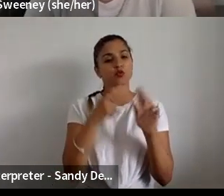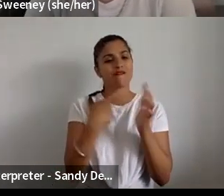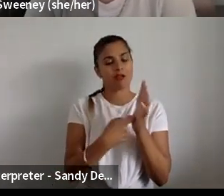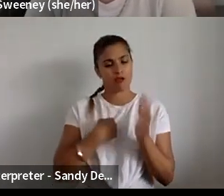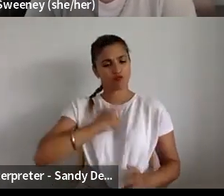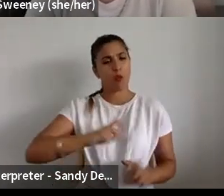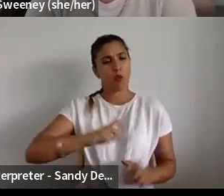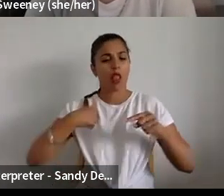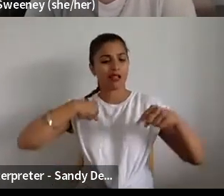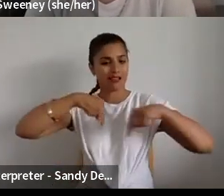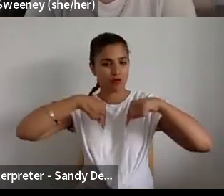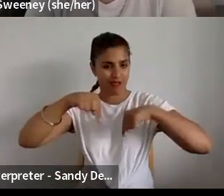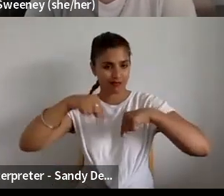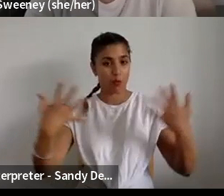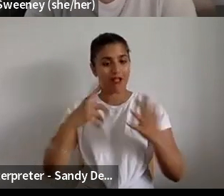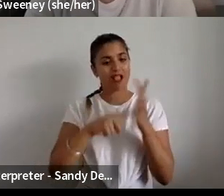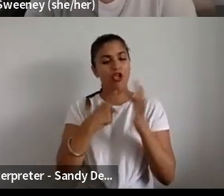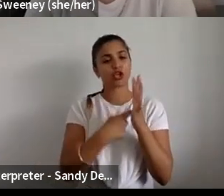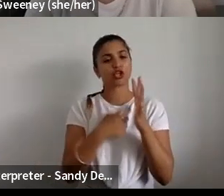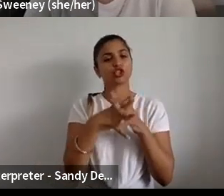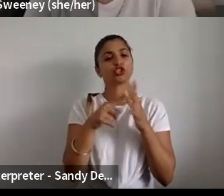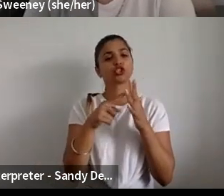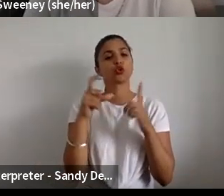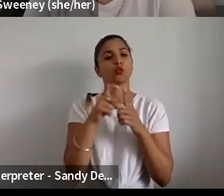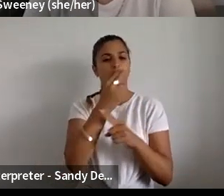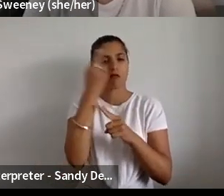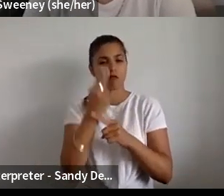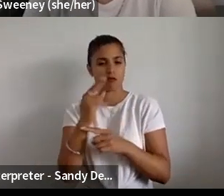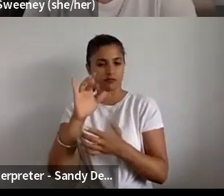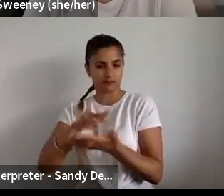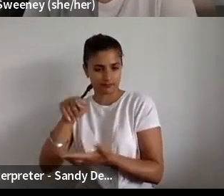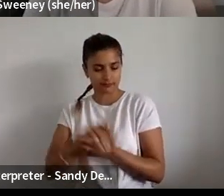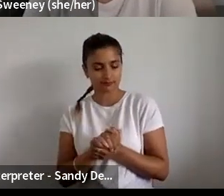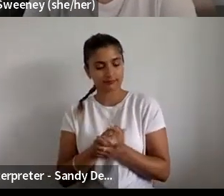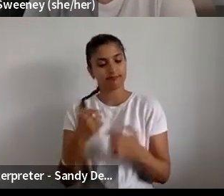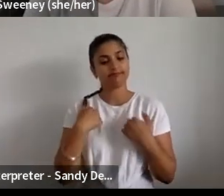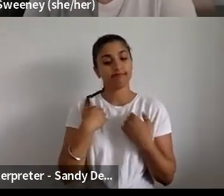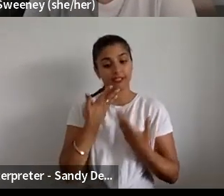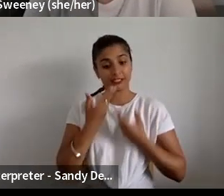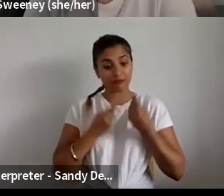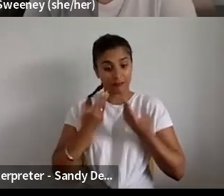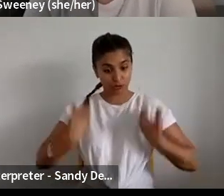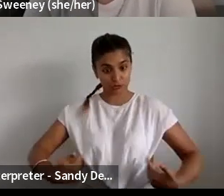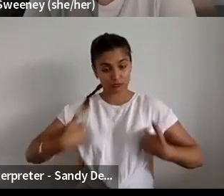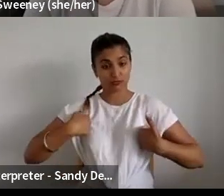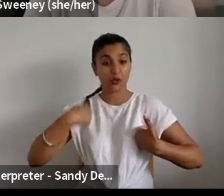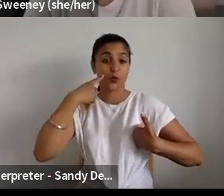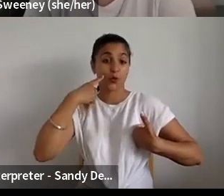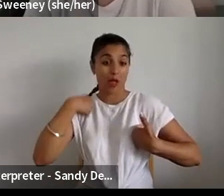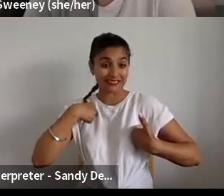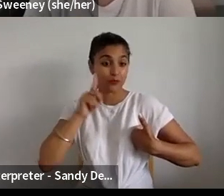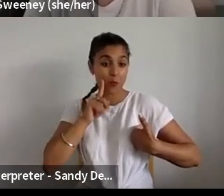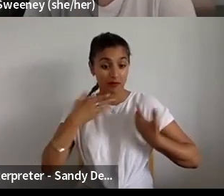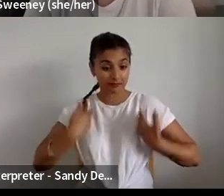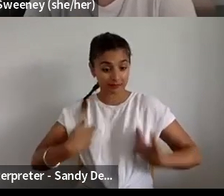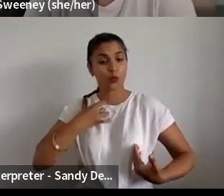For description purposes, I'm a white woman in my late 30s with blonde hair and a big smile. And today I'm wearing a